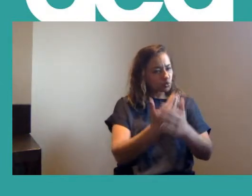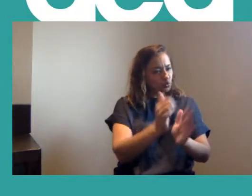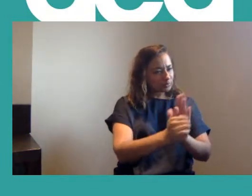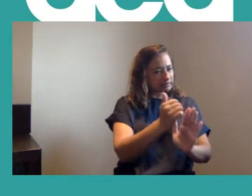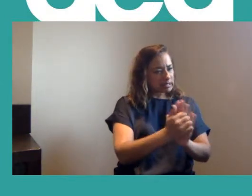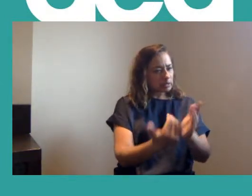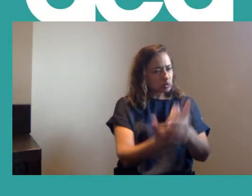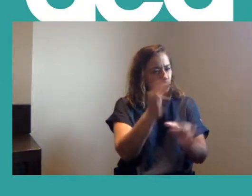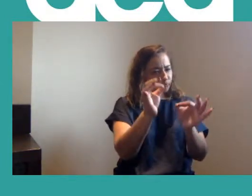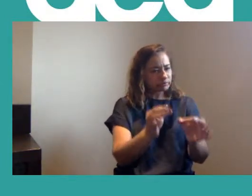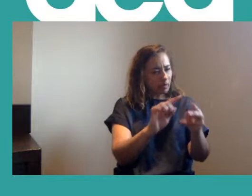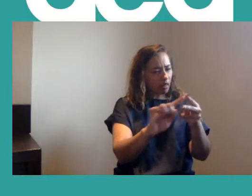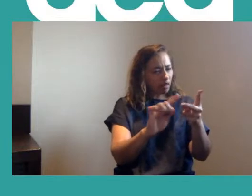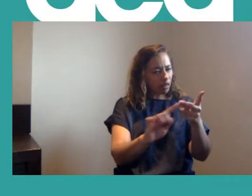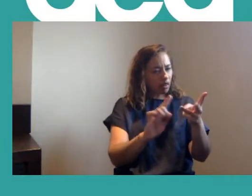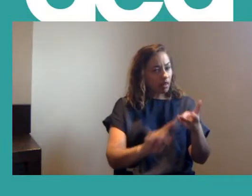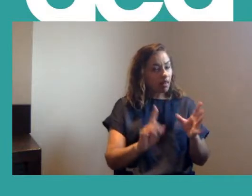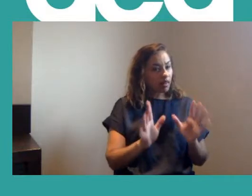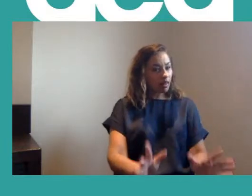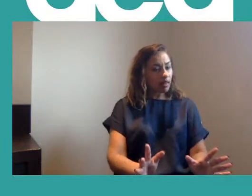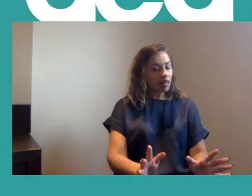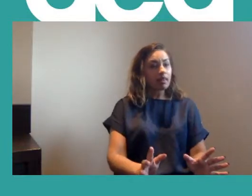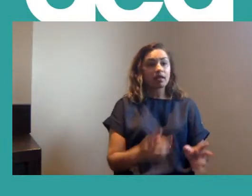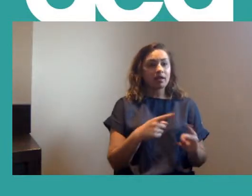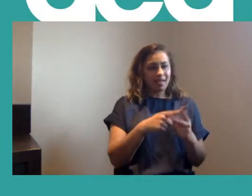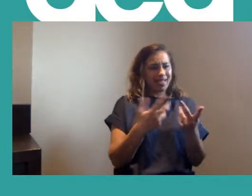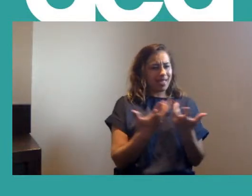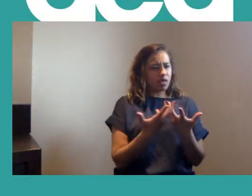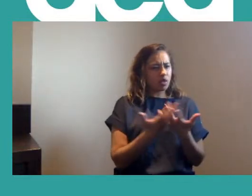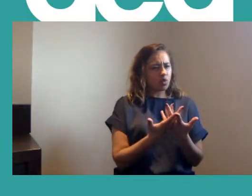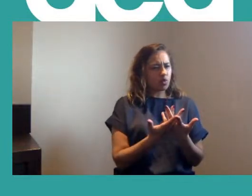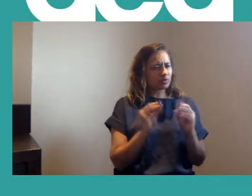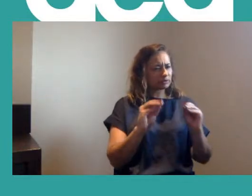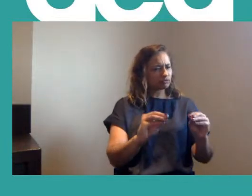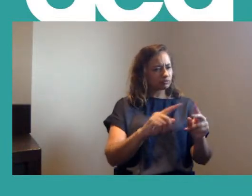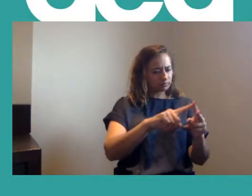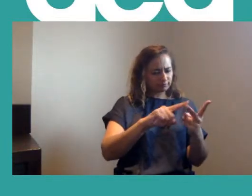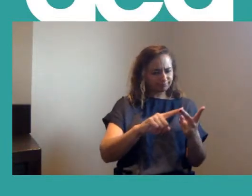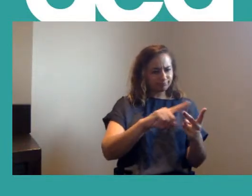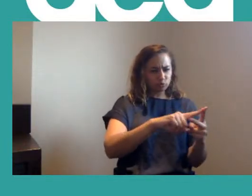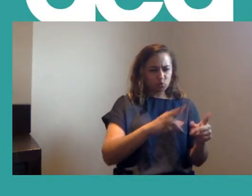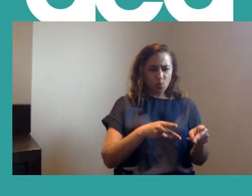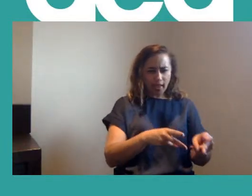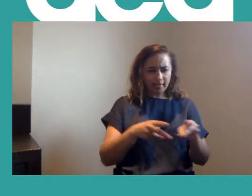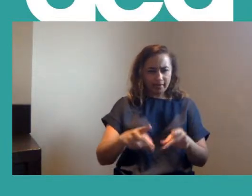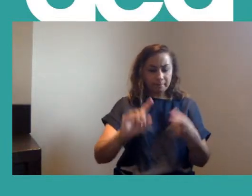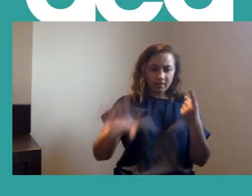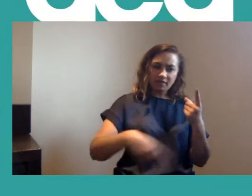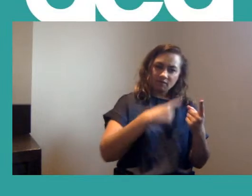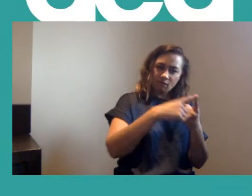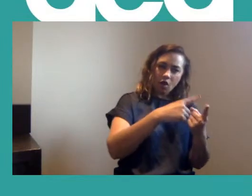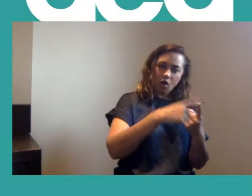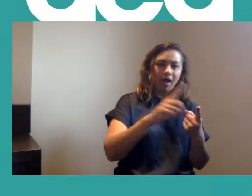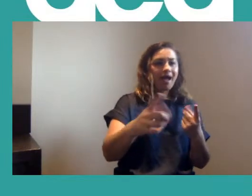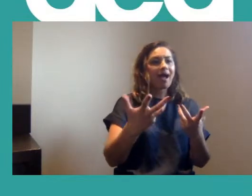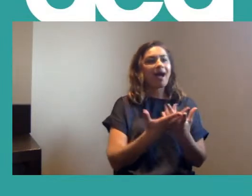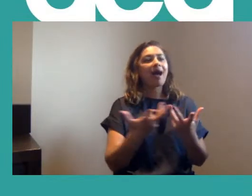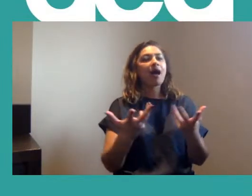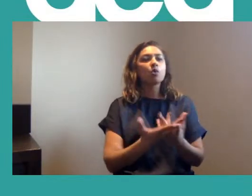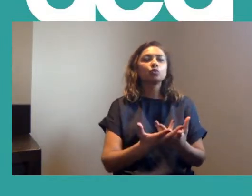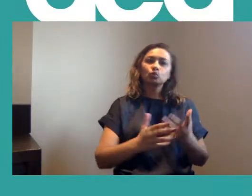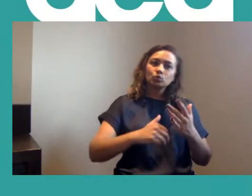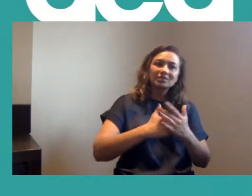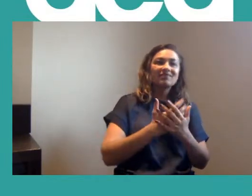principles. And it does that in two main ways really. The first is it tells you how to grow